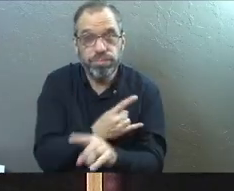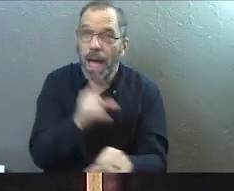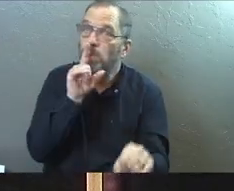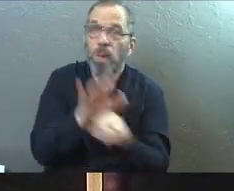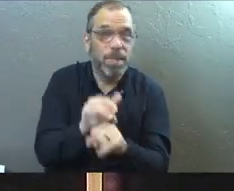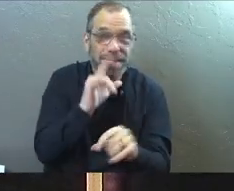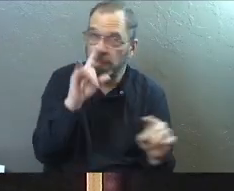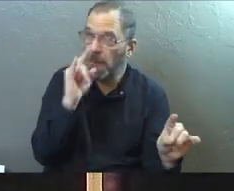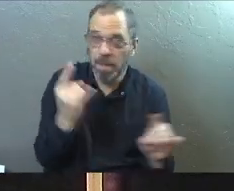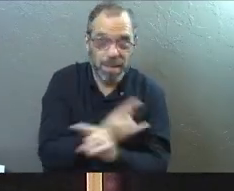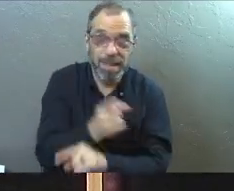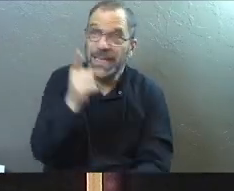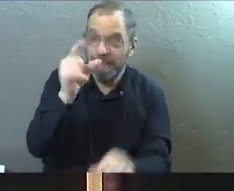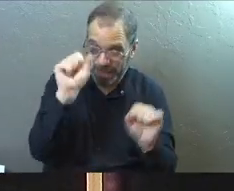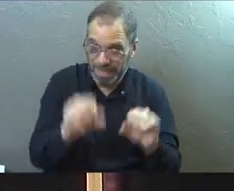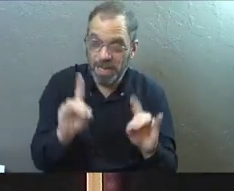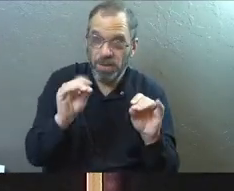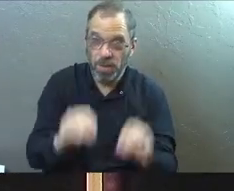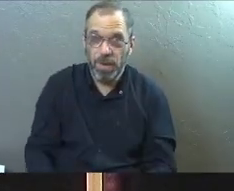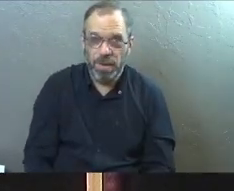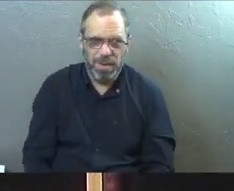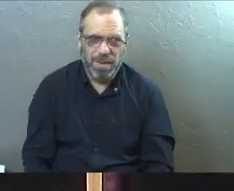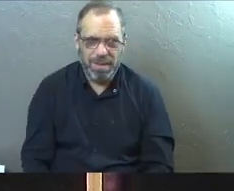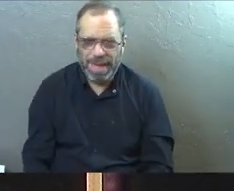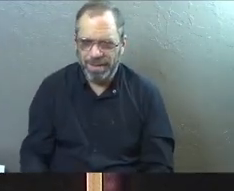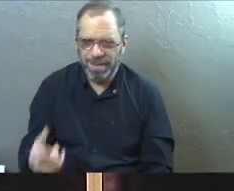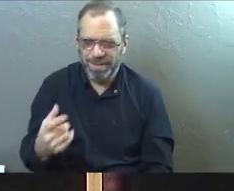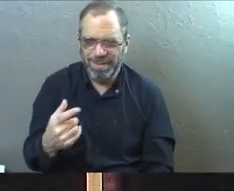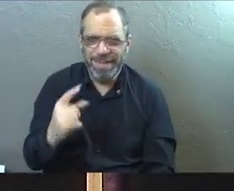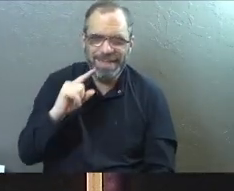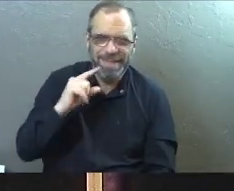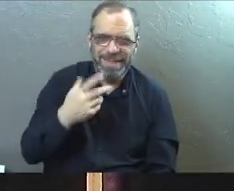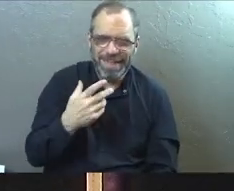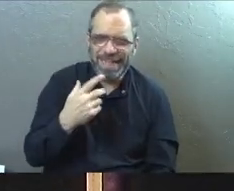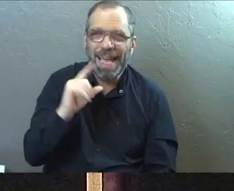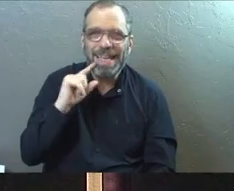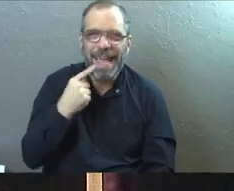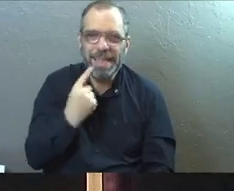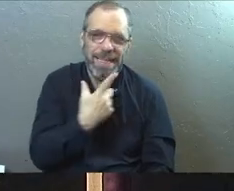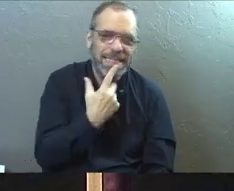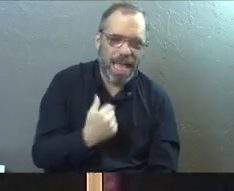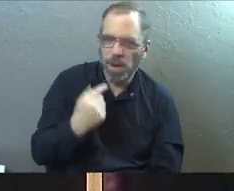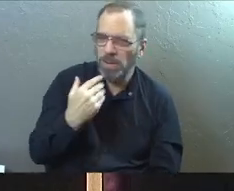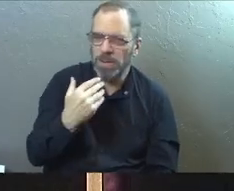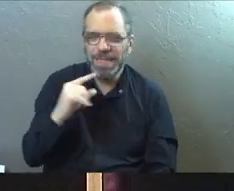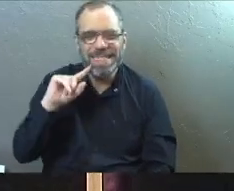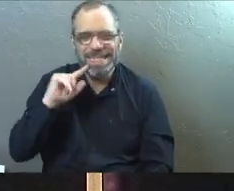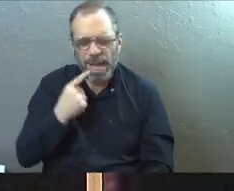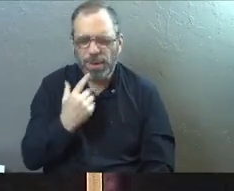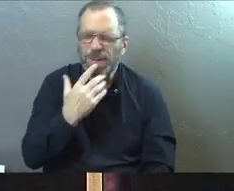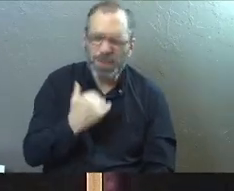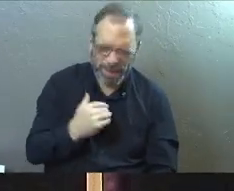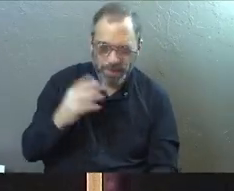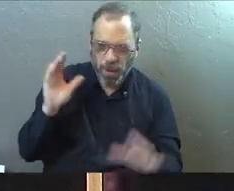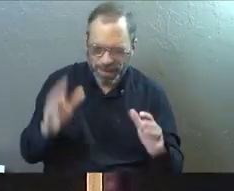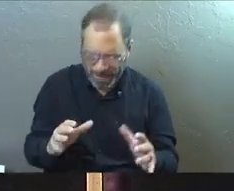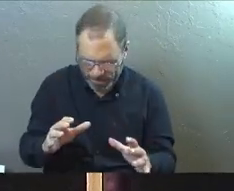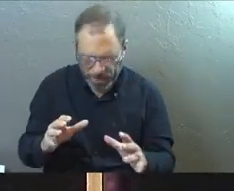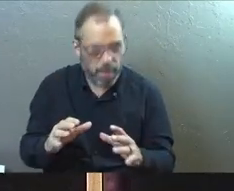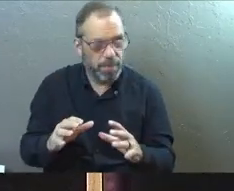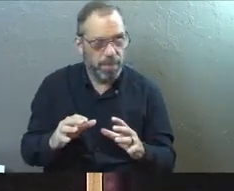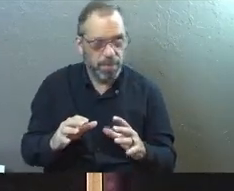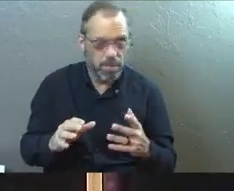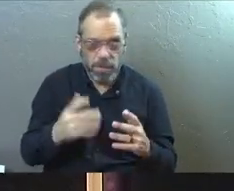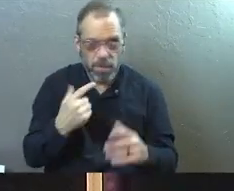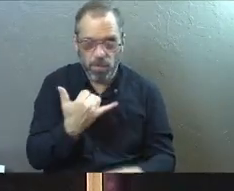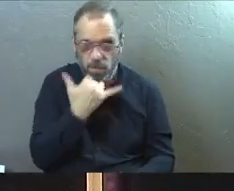promise. God can do it all, right? A little bit like a Sour Patch Kids, sour and sweet. You know, it's just a mixture. Ephesians 2, 14. That was probably wrong